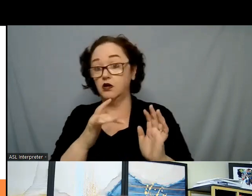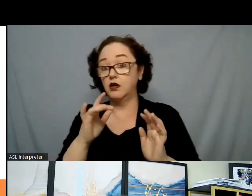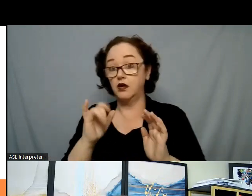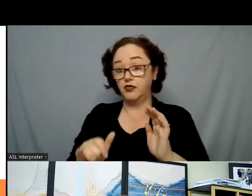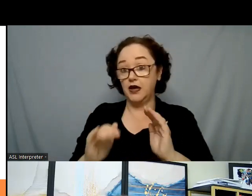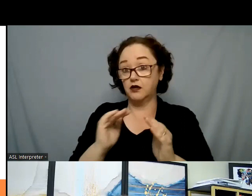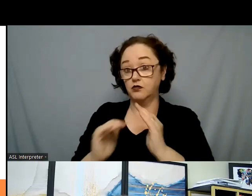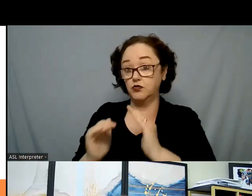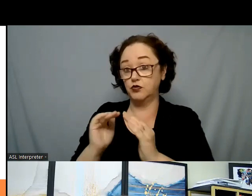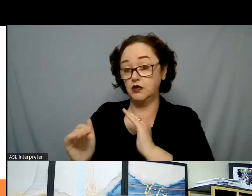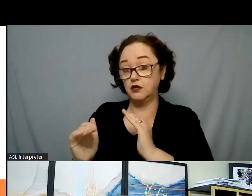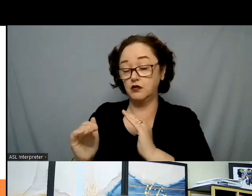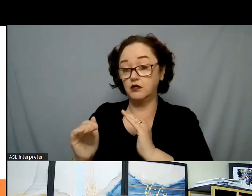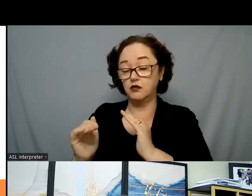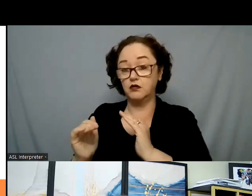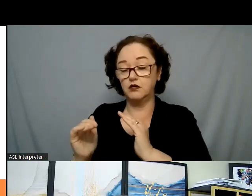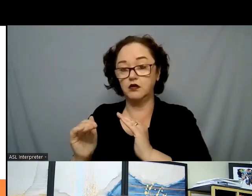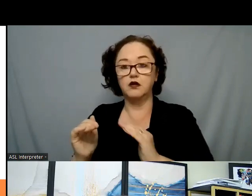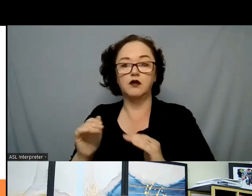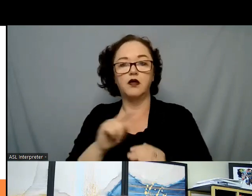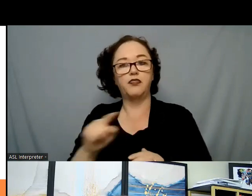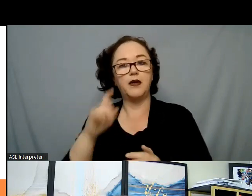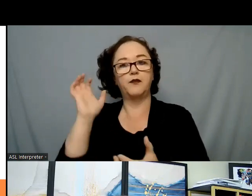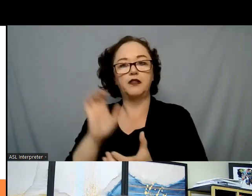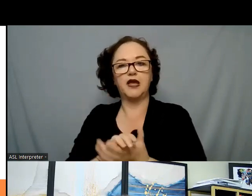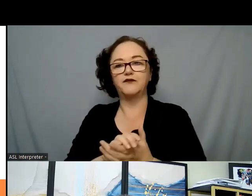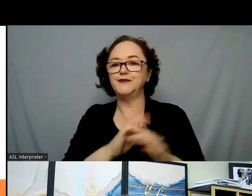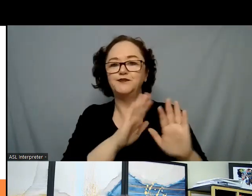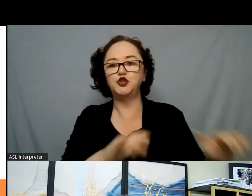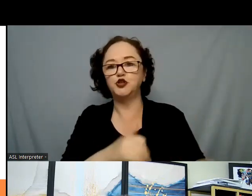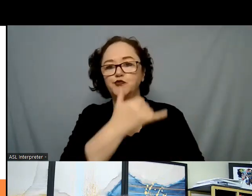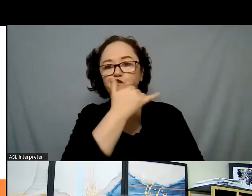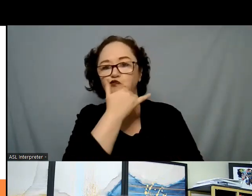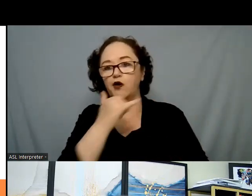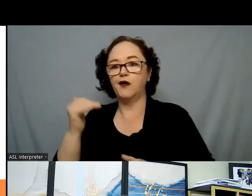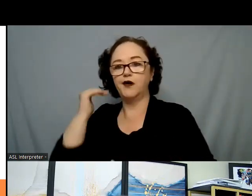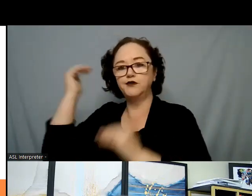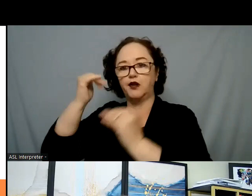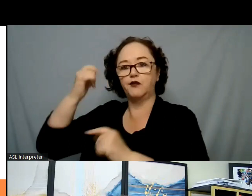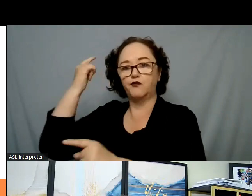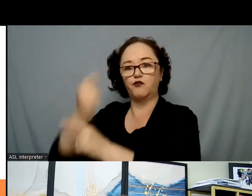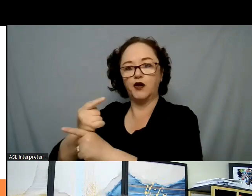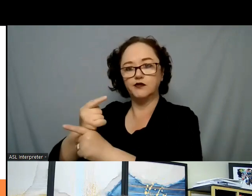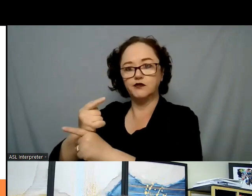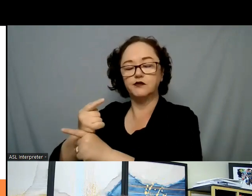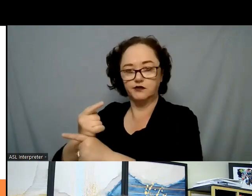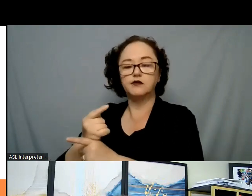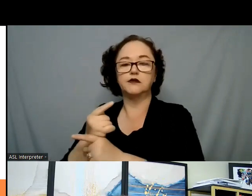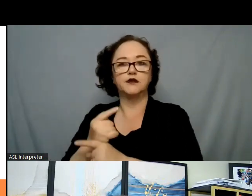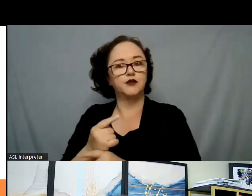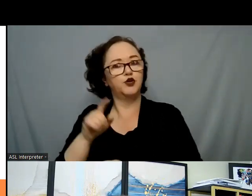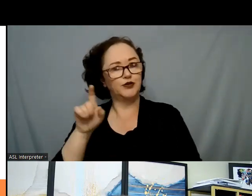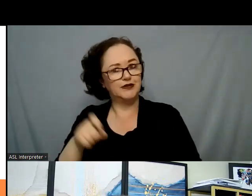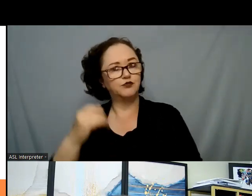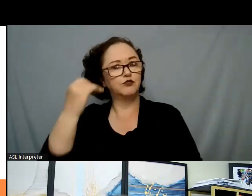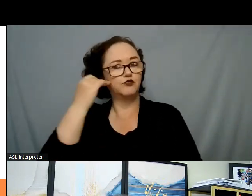that the adults are often right and children are not. But you would want to know that when you are looking at what